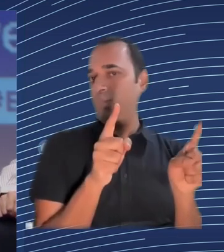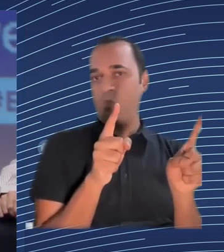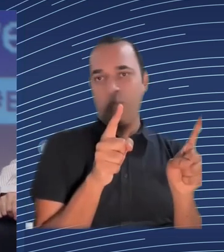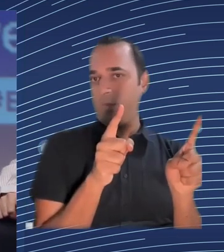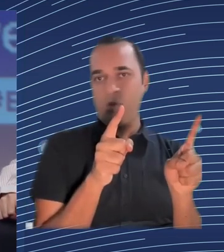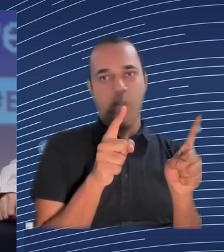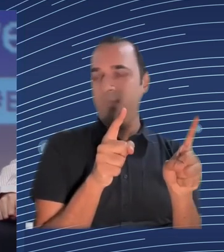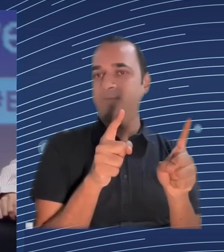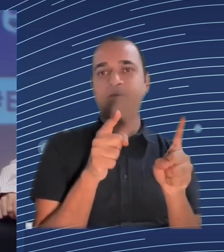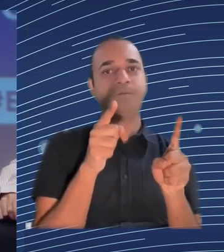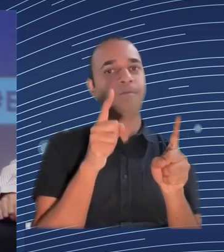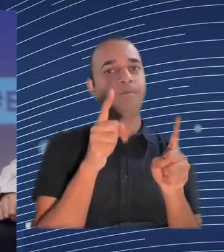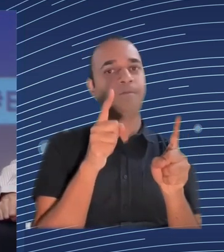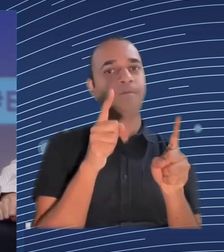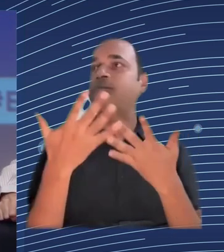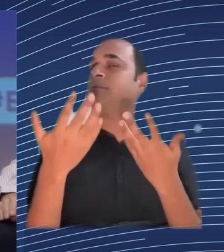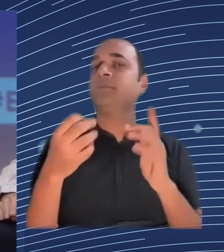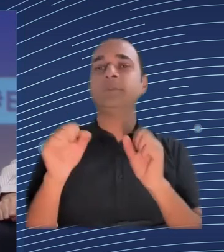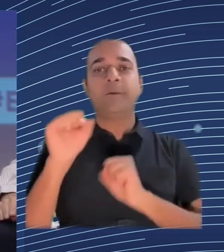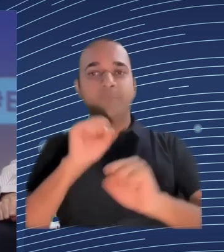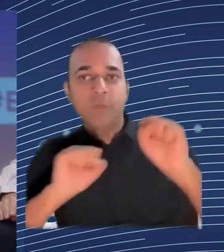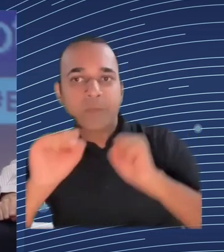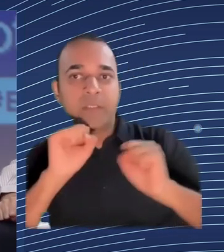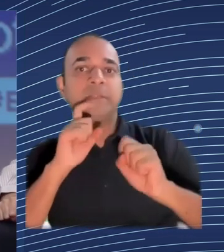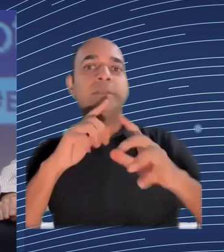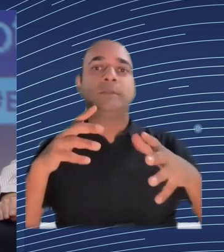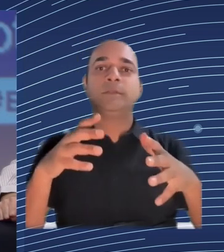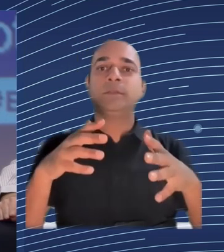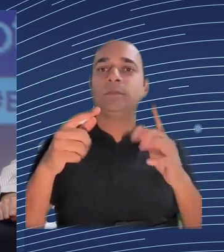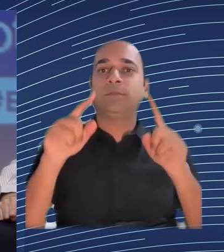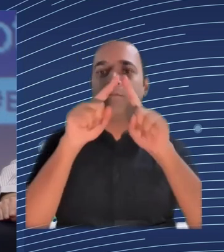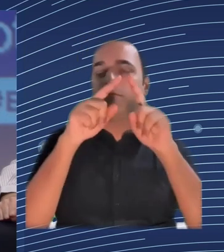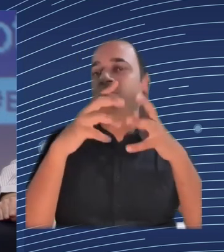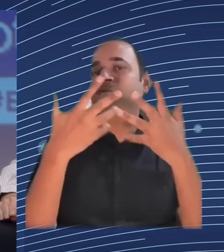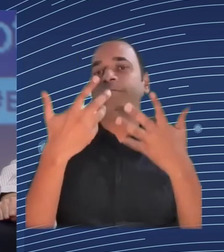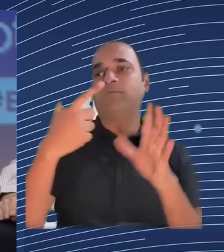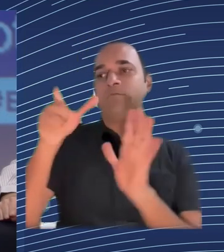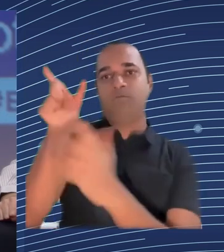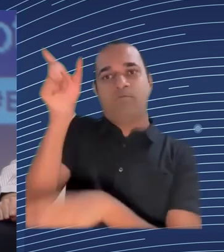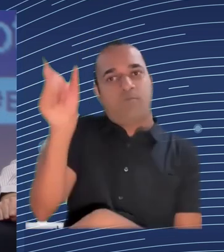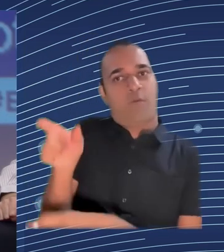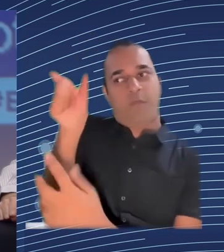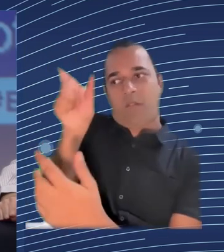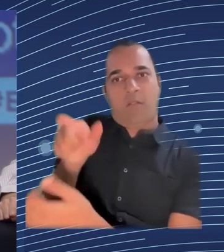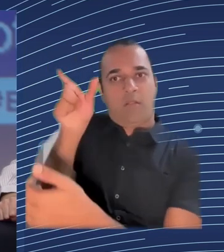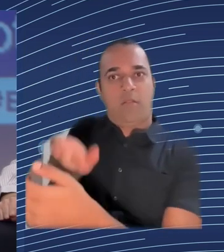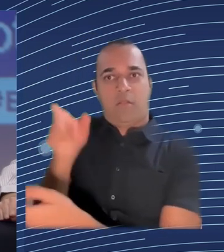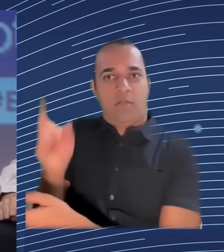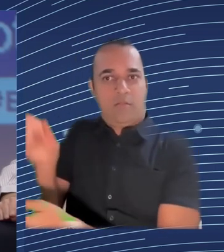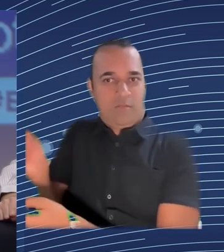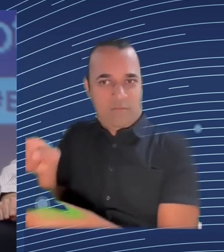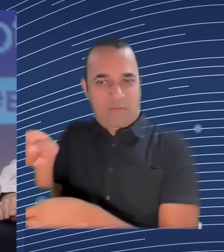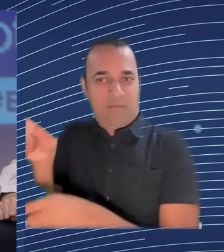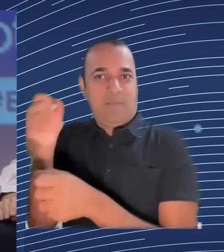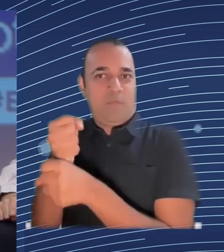there is no other way to clarify the specific suspicion of a criminal offence